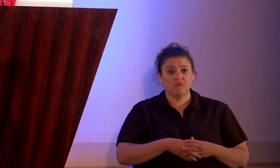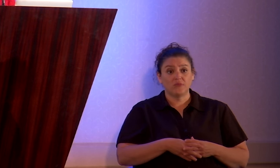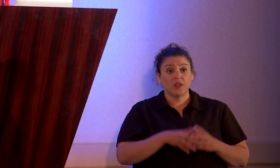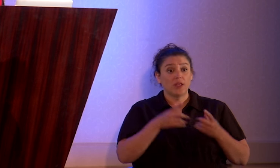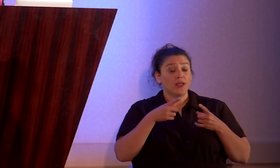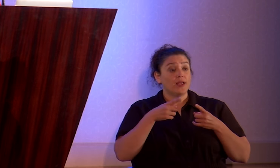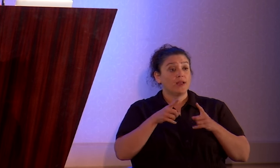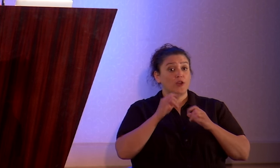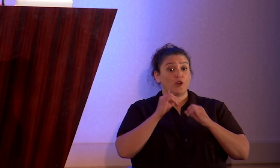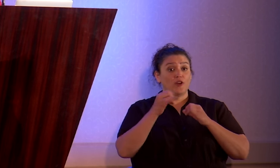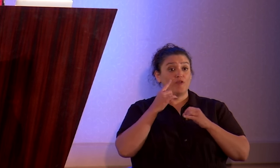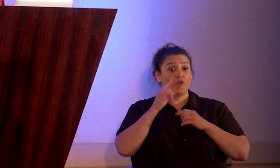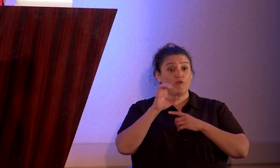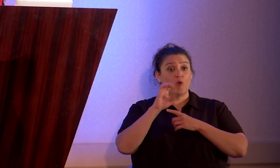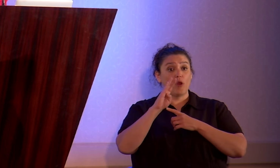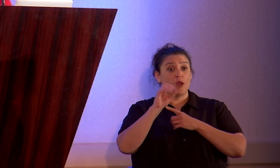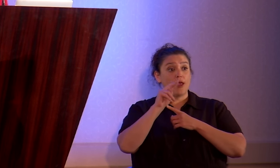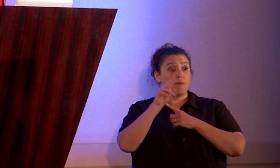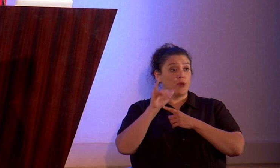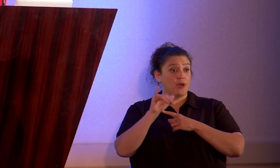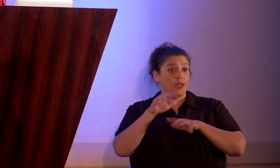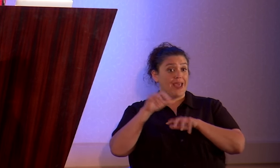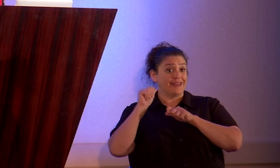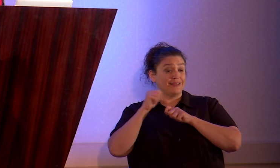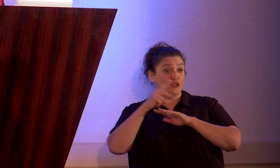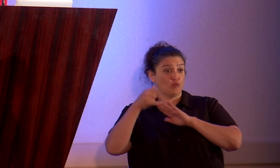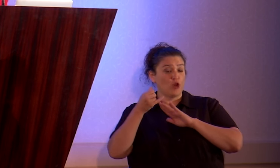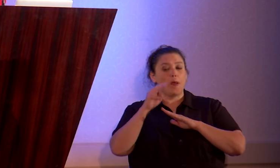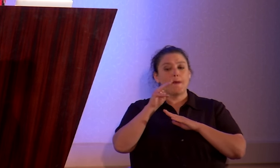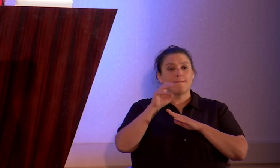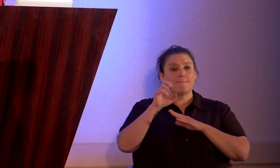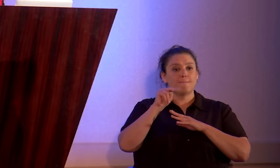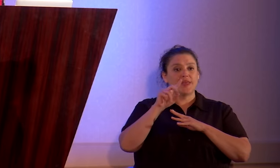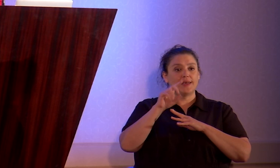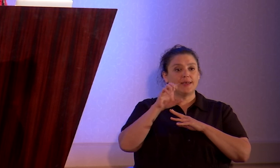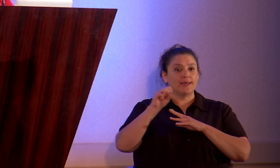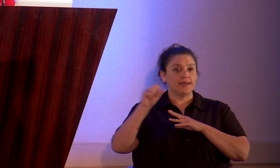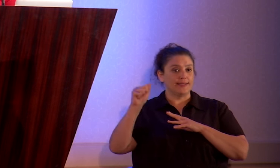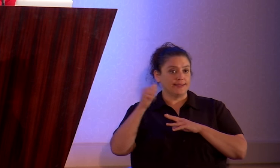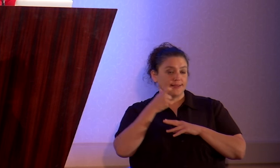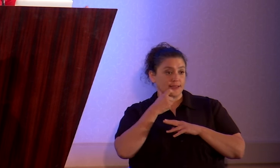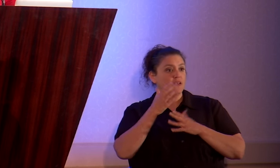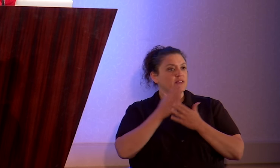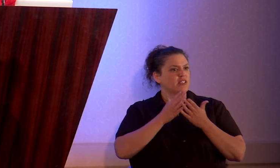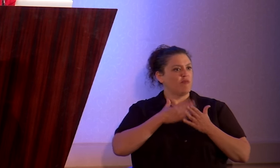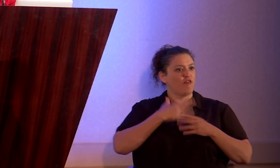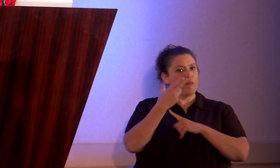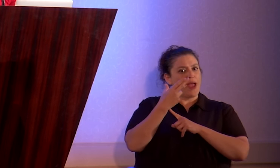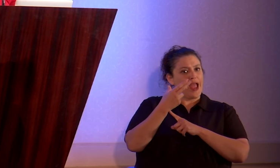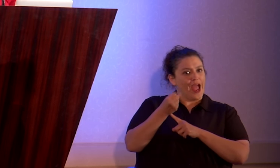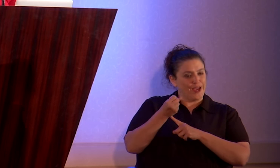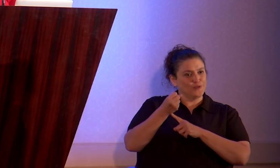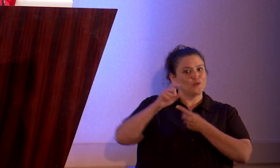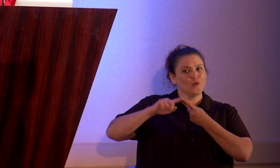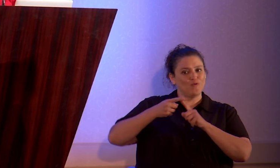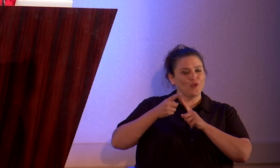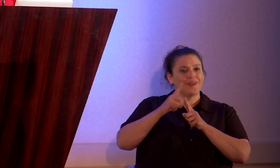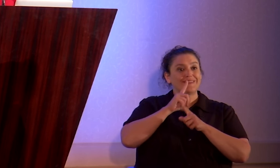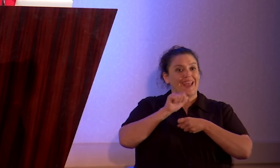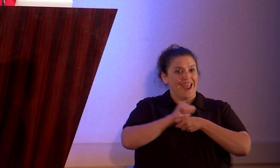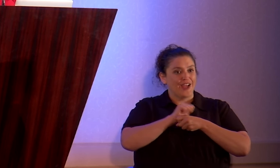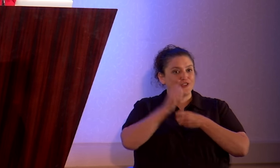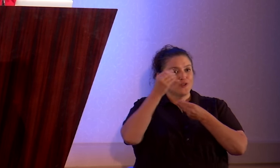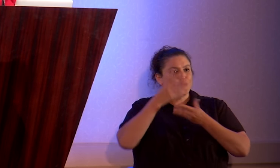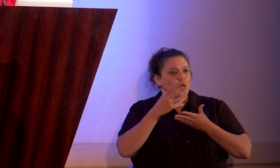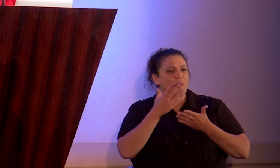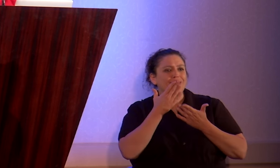interview for the Ebony Exodus Project, Mendisa says, I've had some of my high school peers actually thank me for saying the things